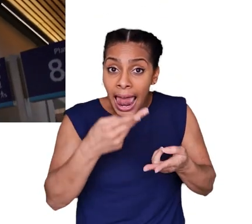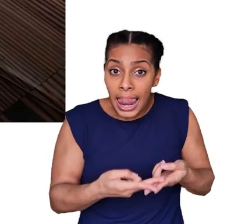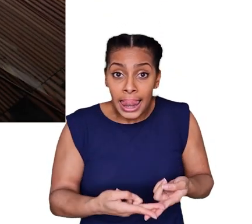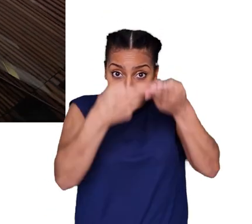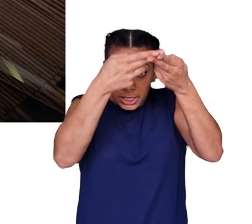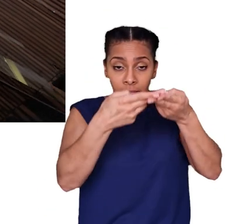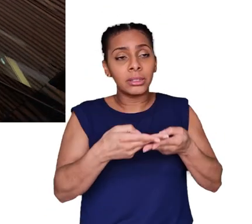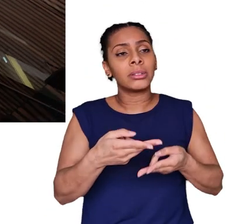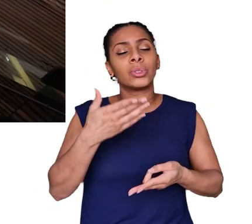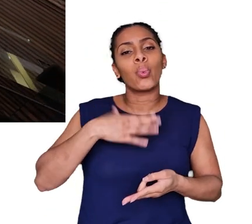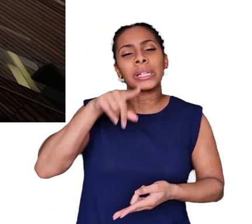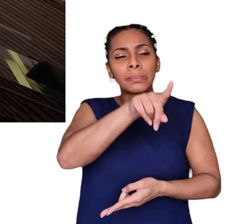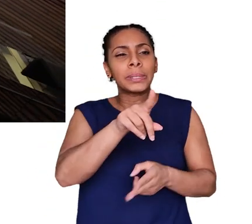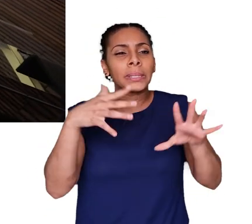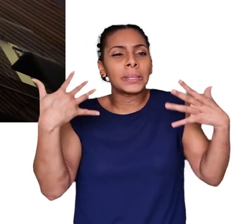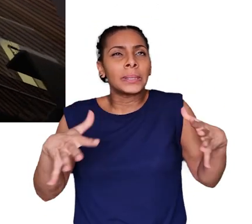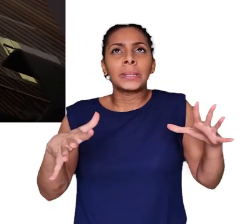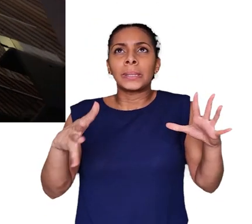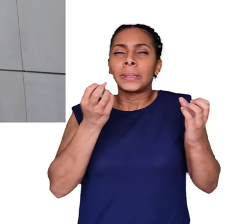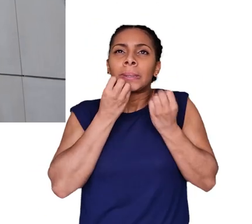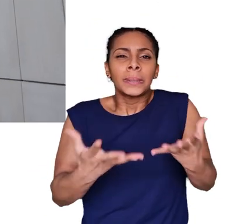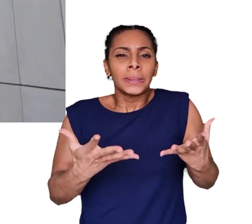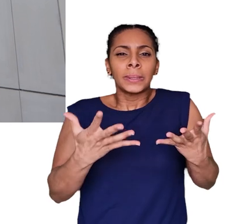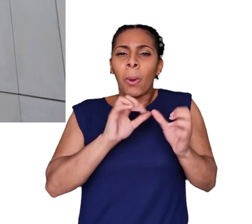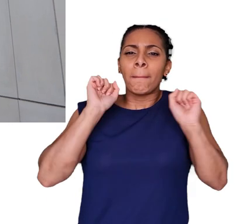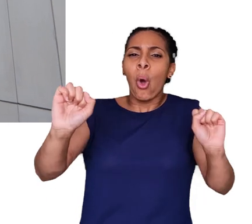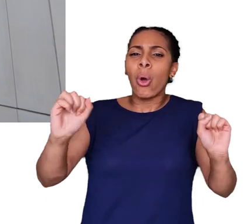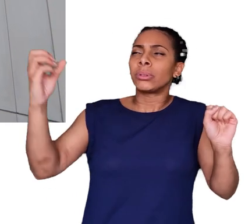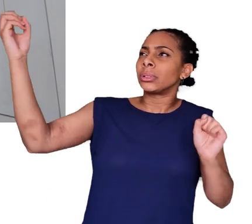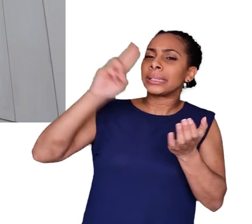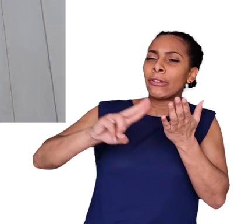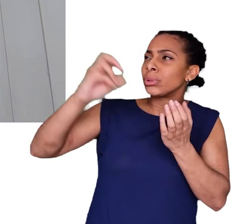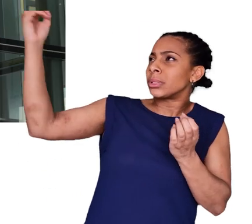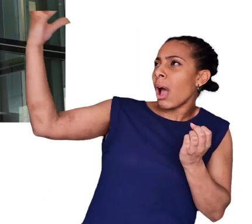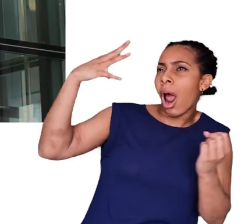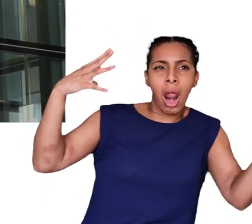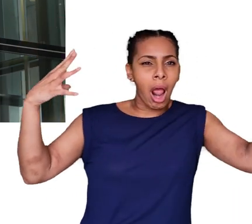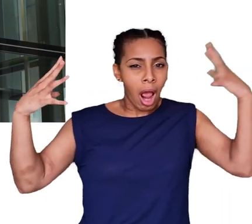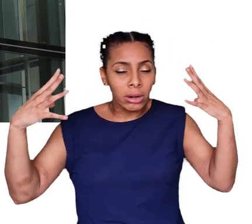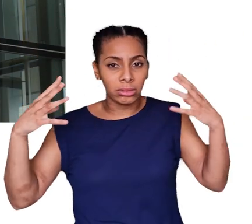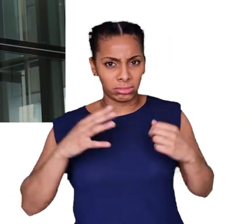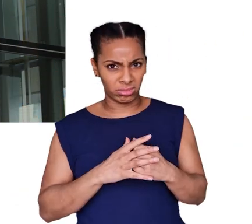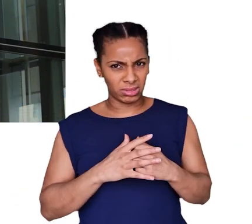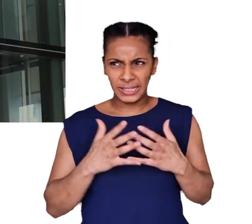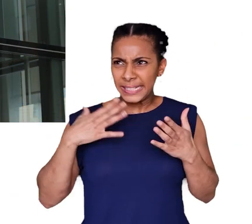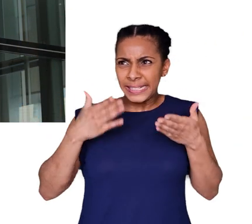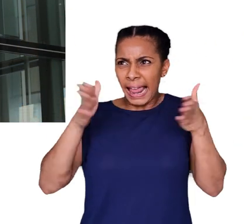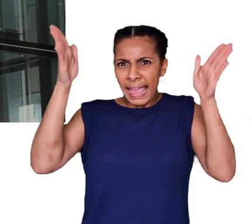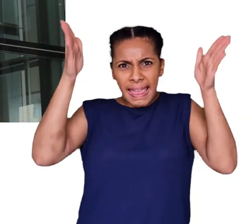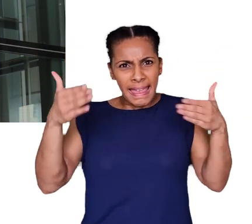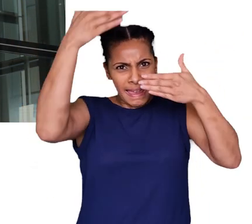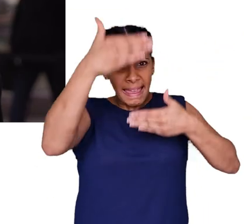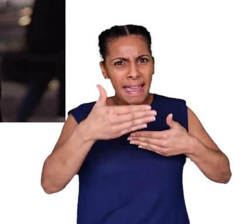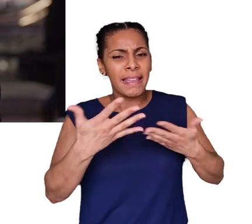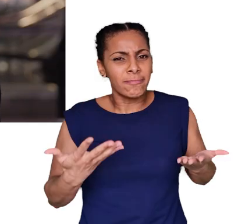the lifts, we wanted them to be as transparent as possible, not to block the sunlight. So you cannot get away with that just buying a lift off the